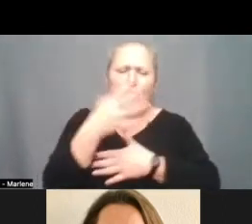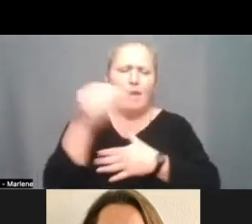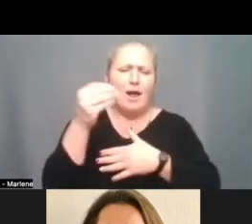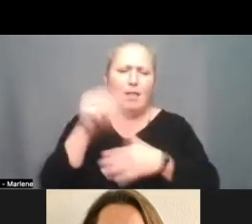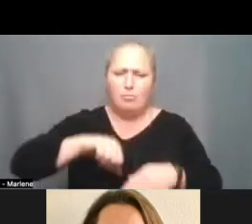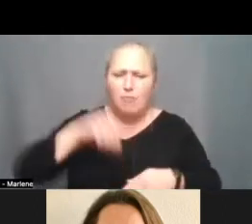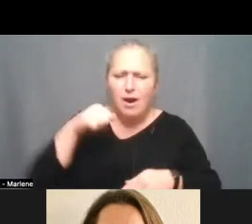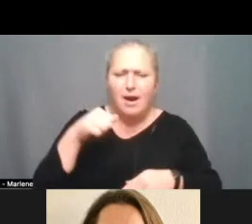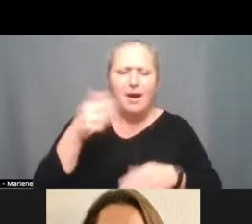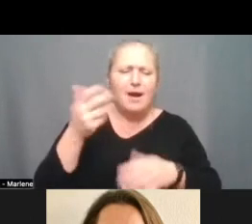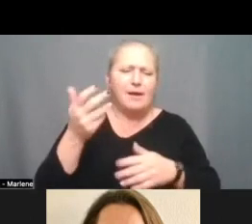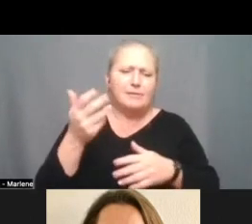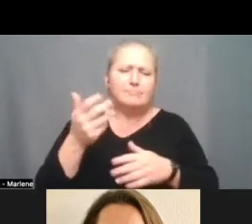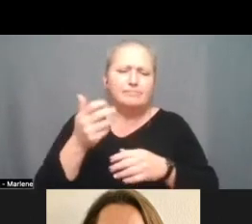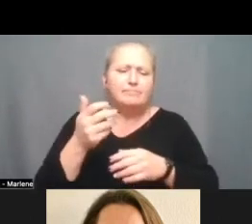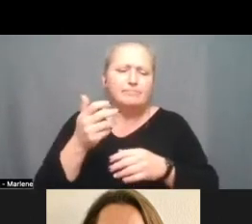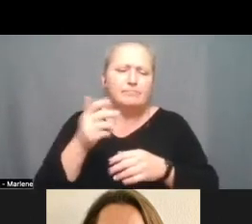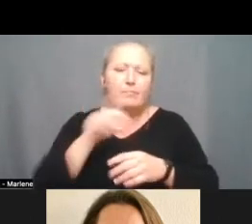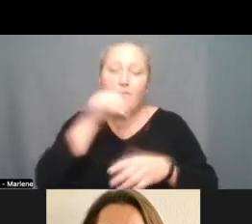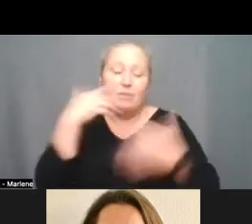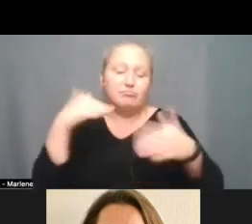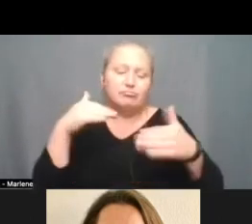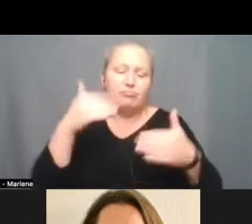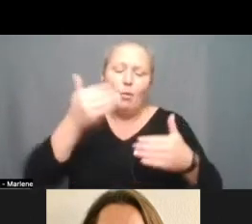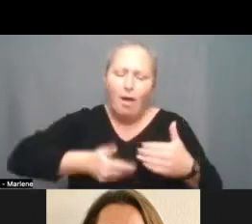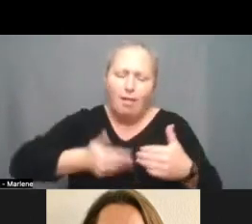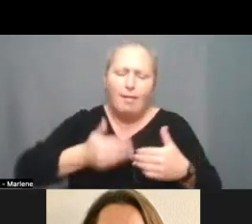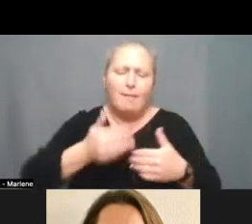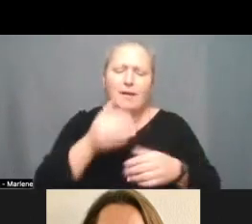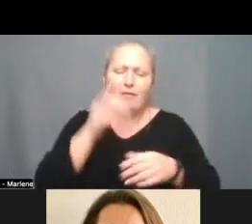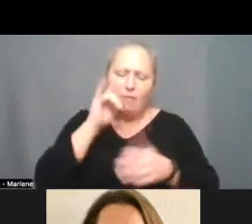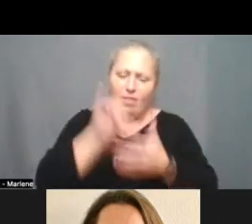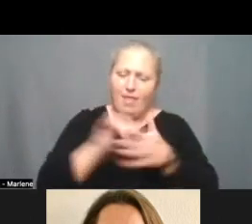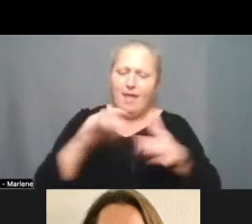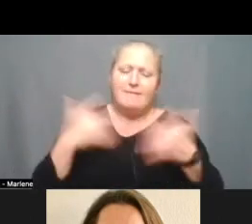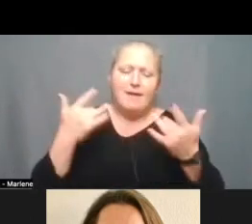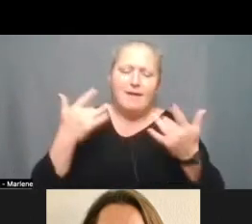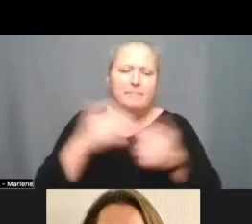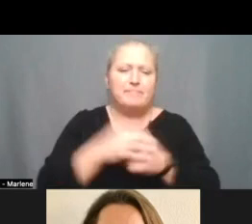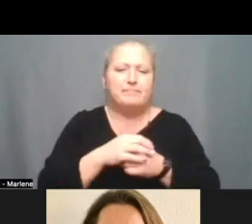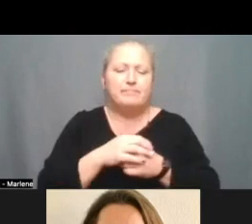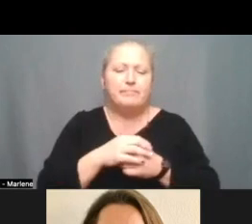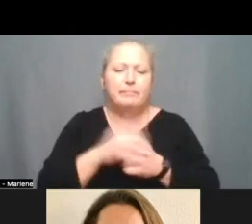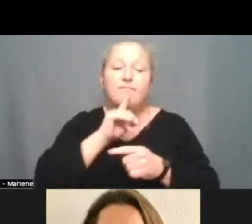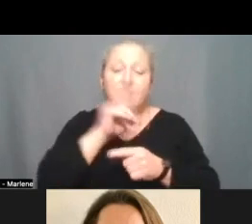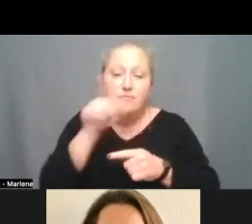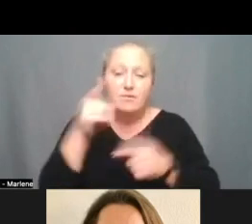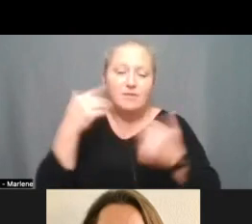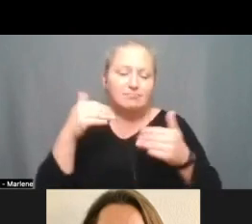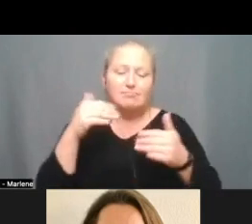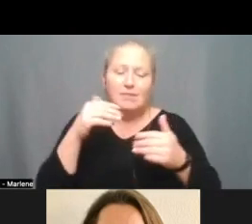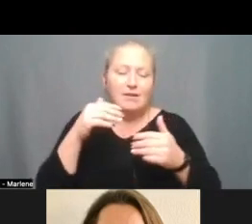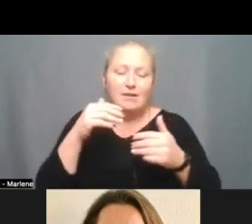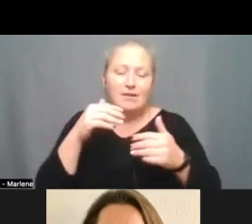just the whole welcoming nature of the event. It was really something to see our